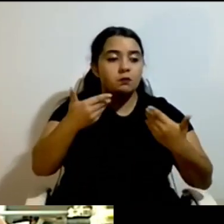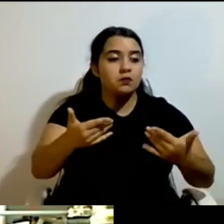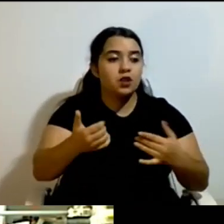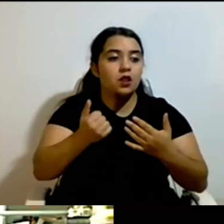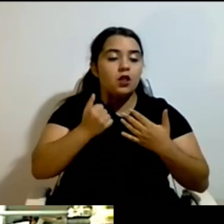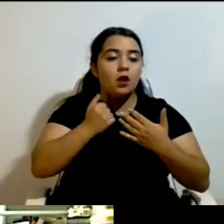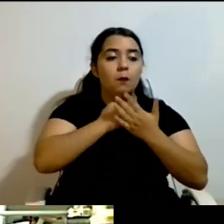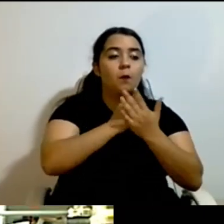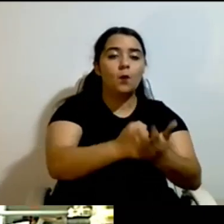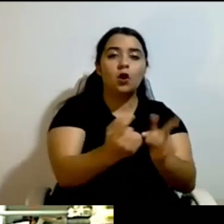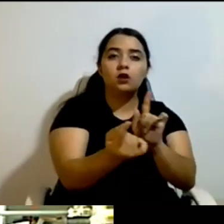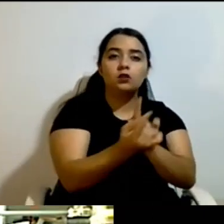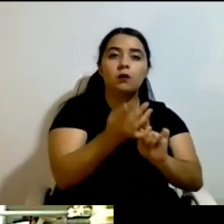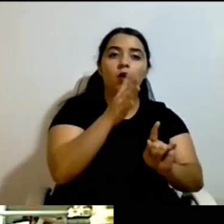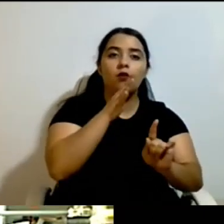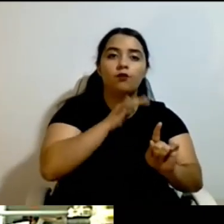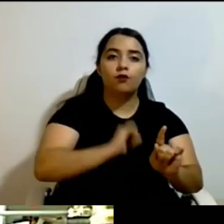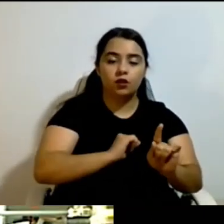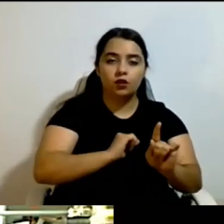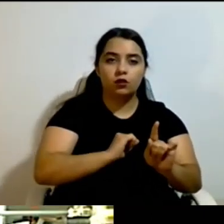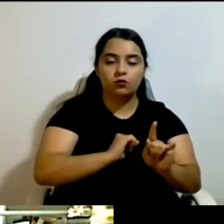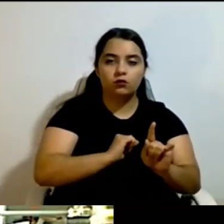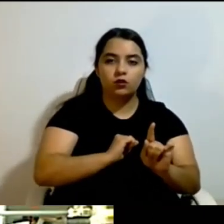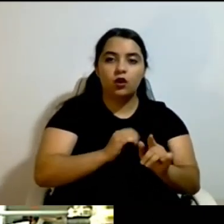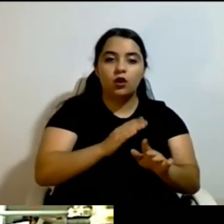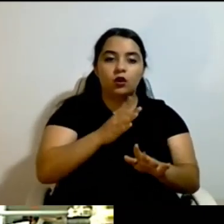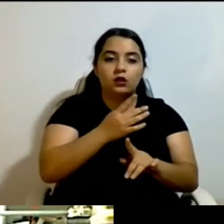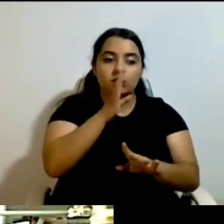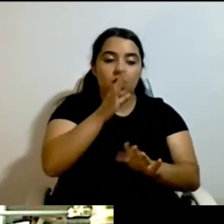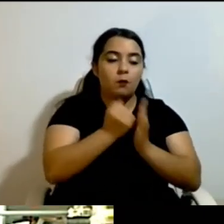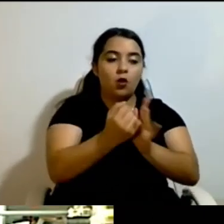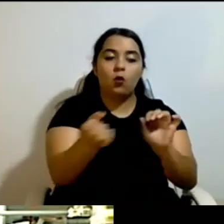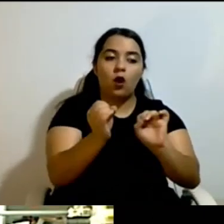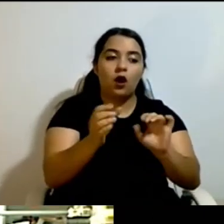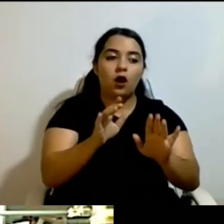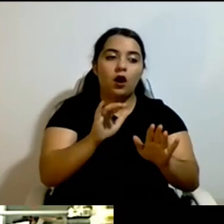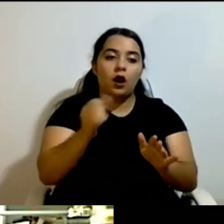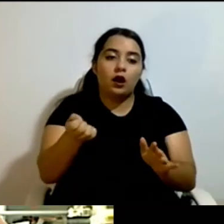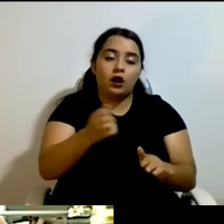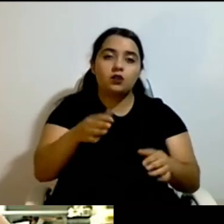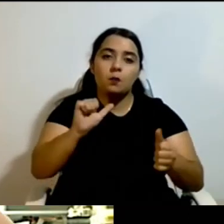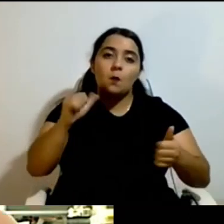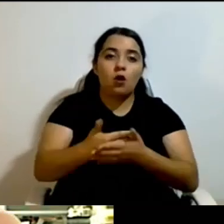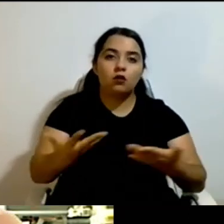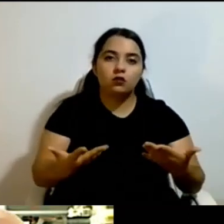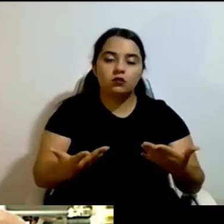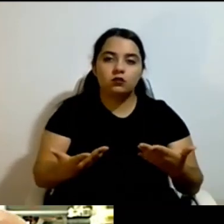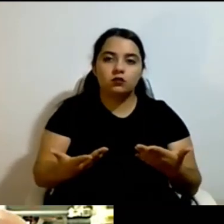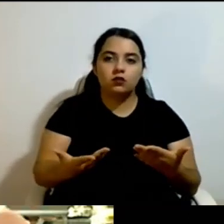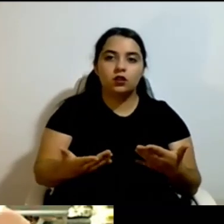big story with this mother, with this child and with the whole situation, politicians in the last minute